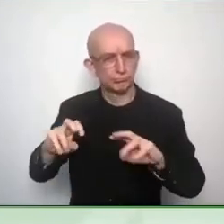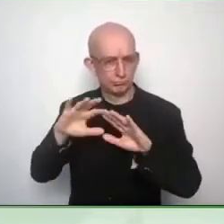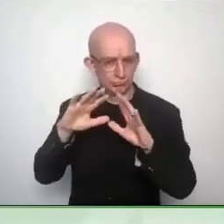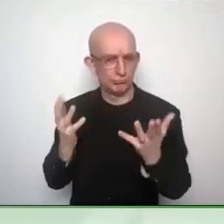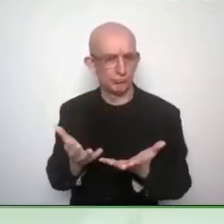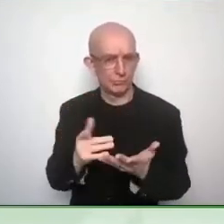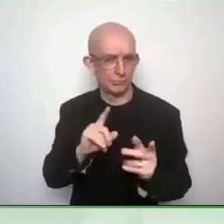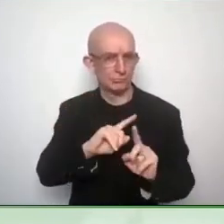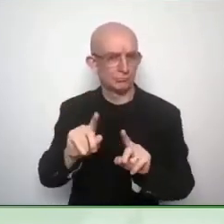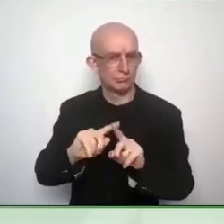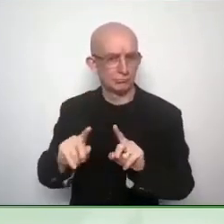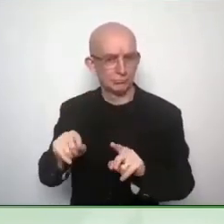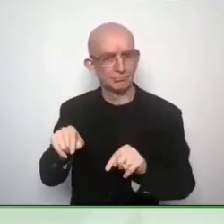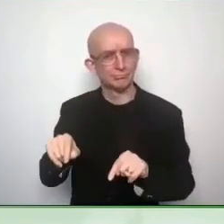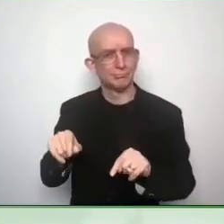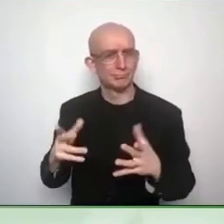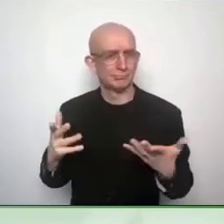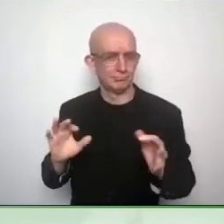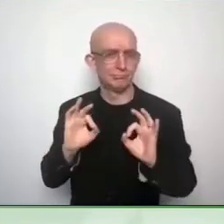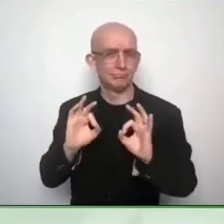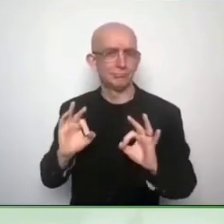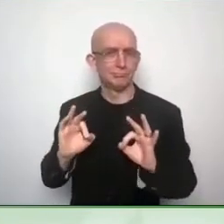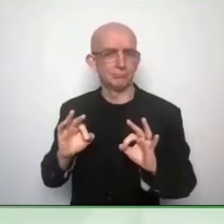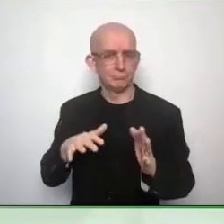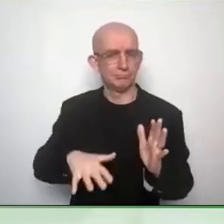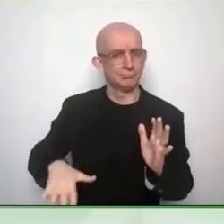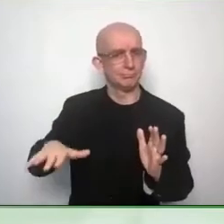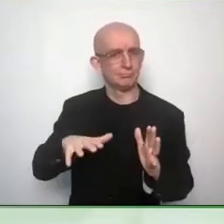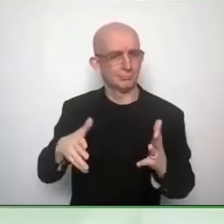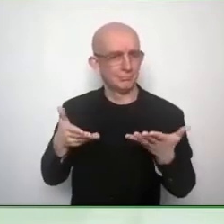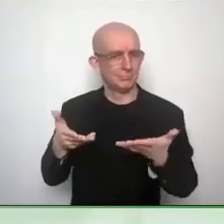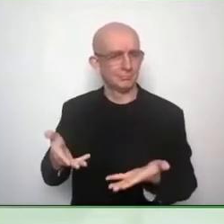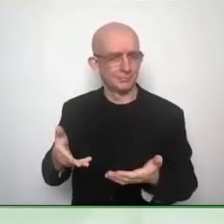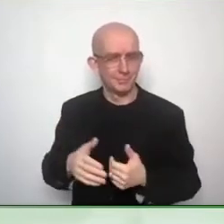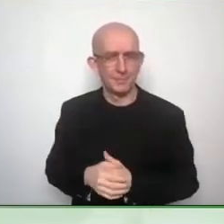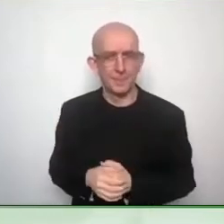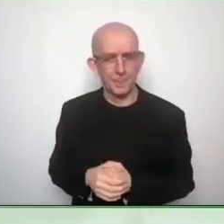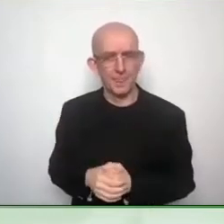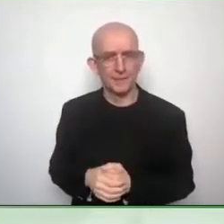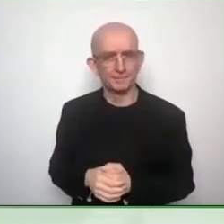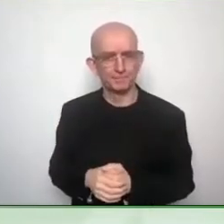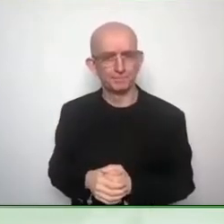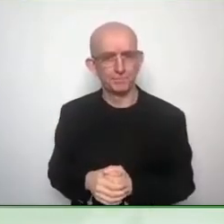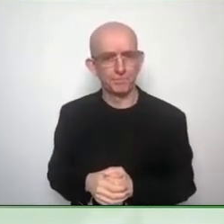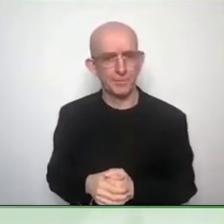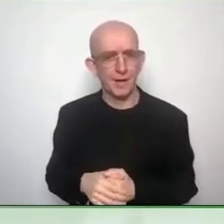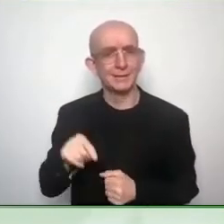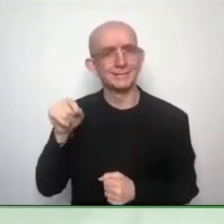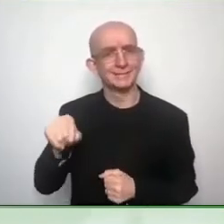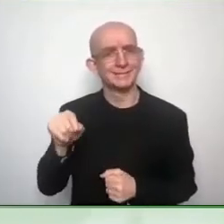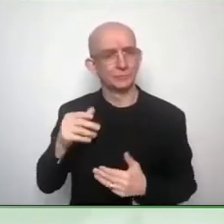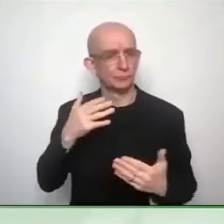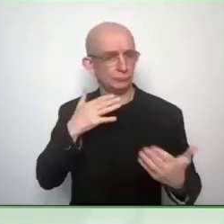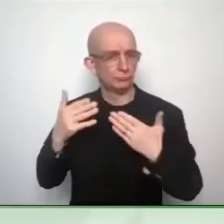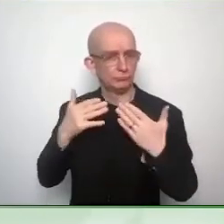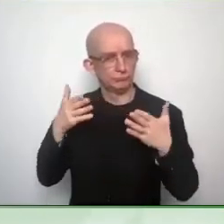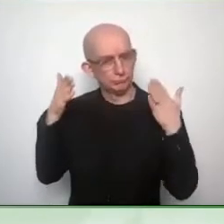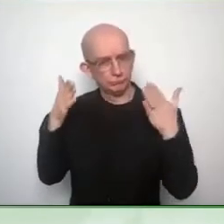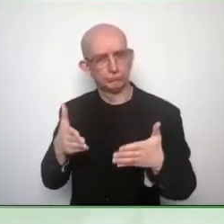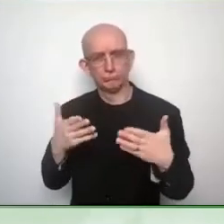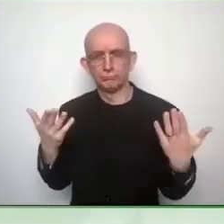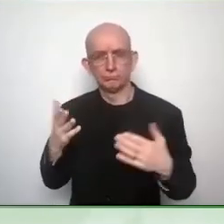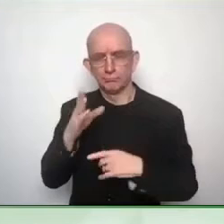or if I'm rather, if I'm an end user or an NGO and advocacy person, would I still be in the right place?